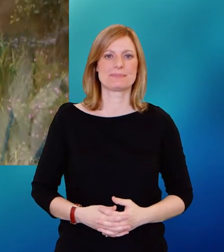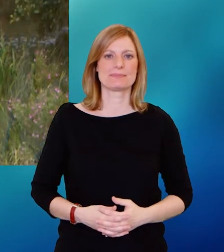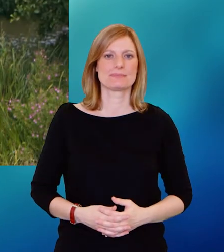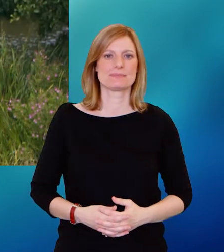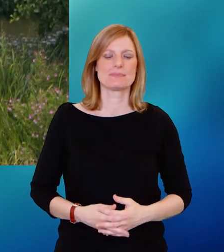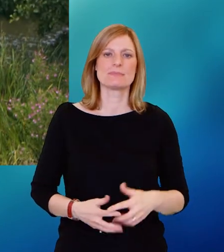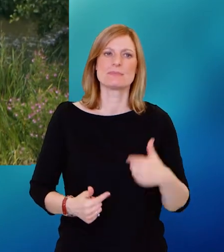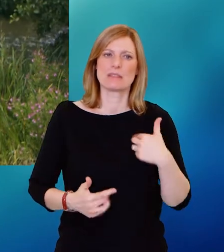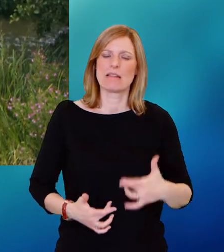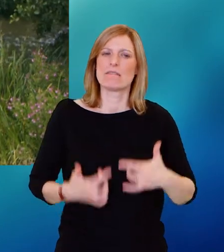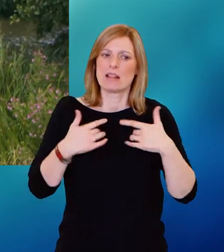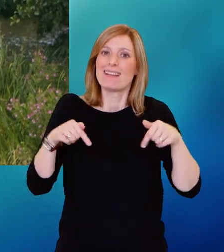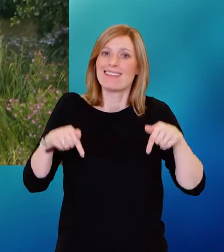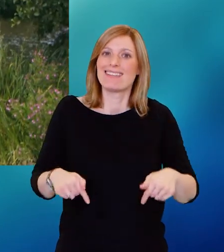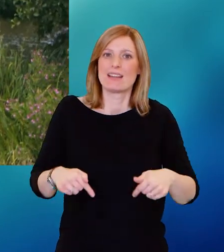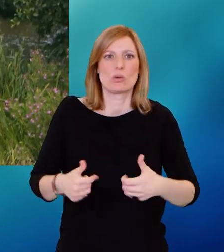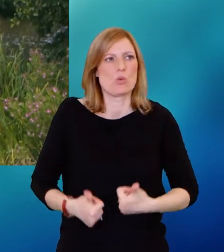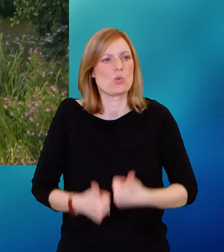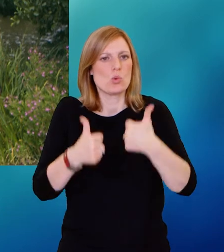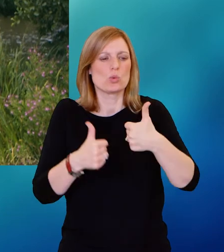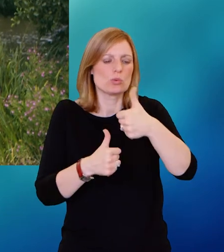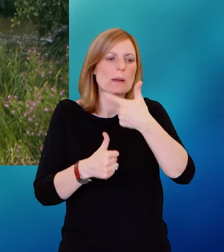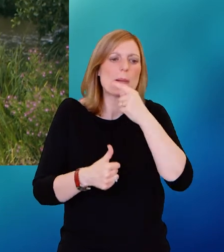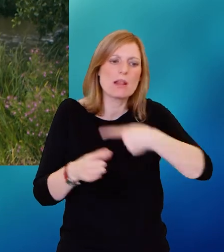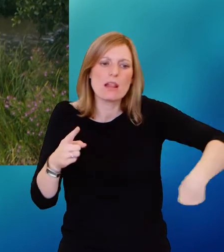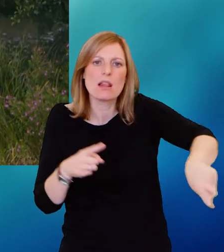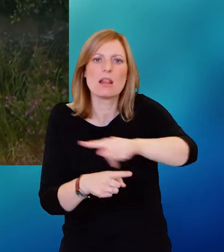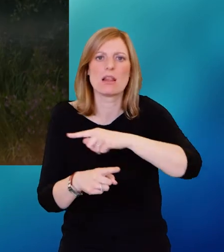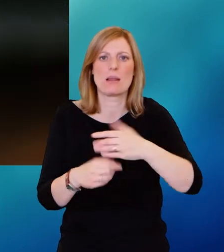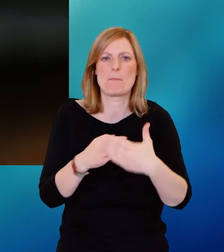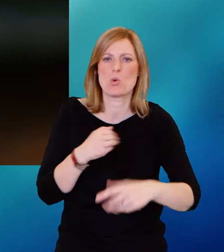I think it's really good for people to increase their confidence.